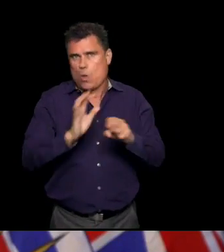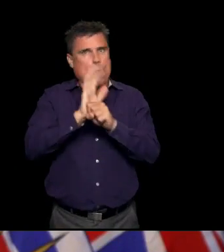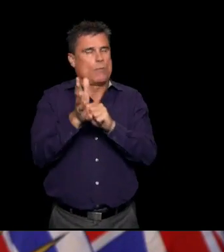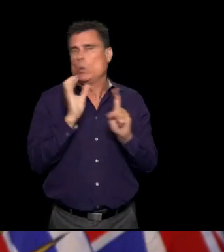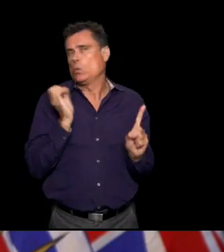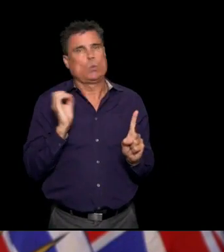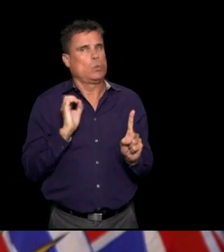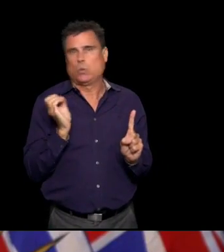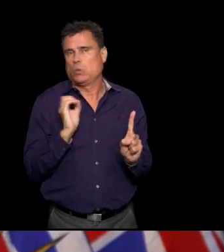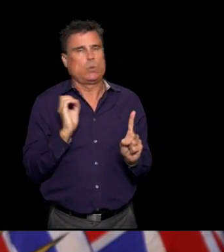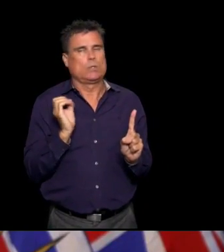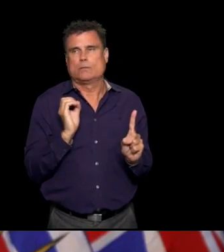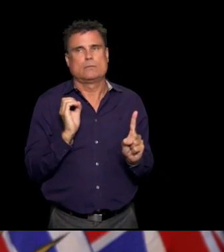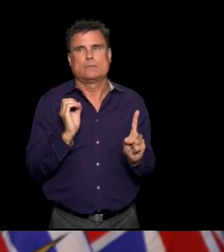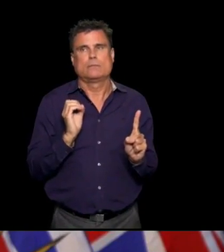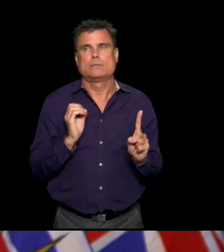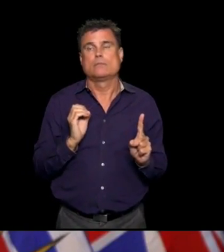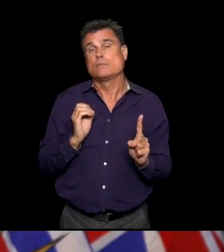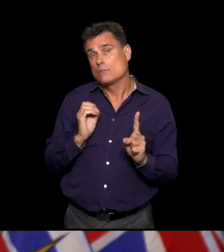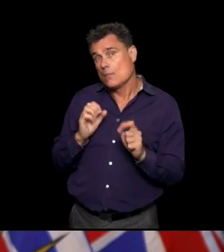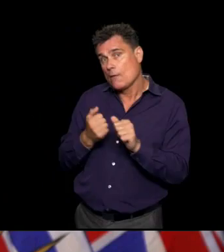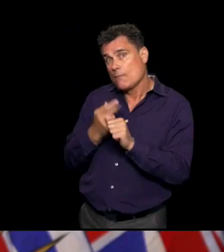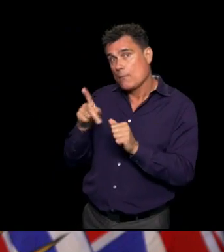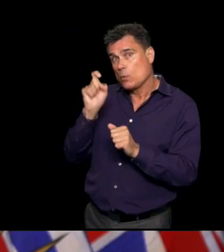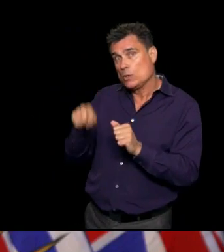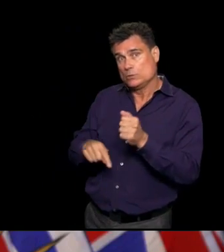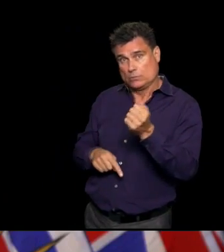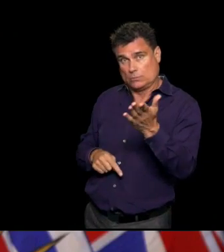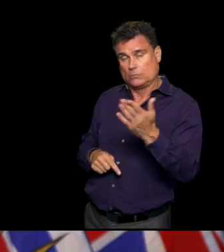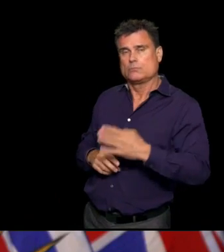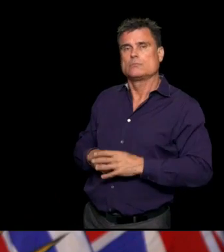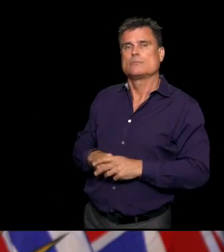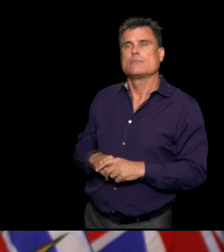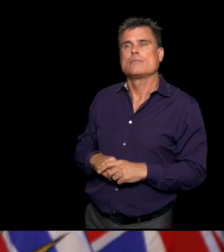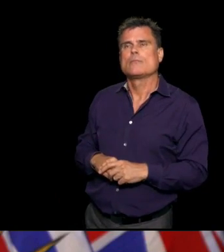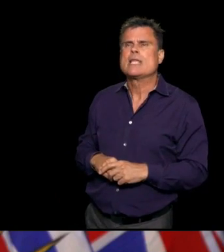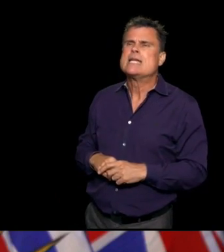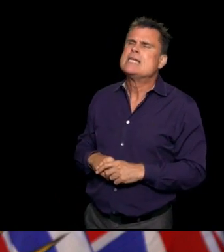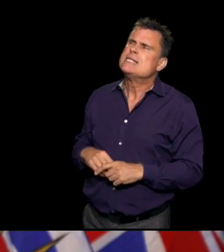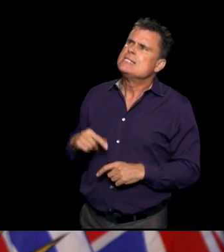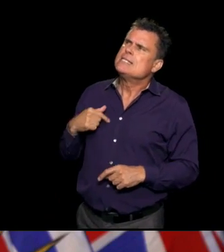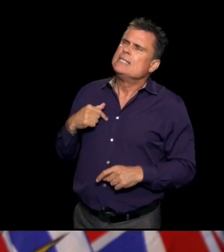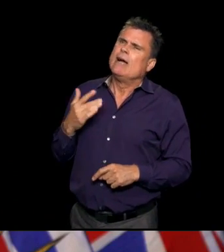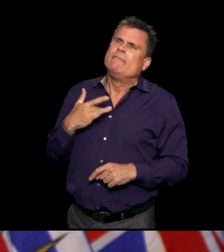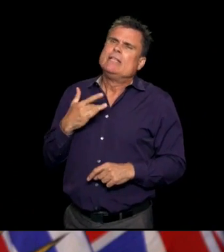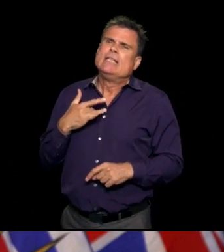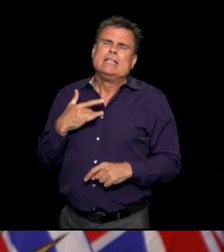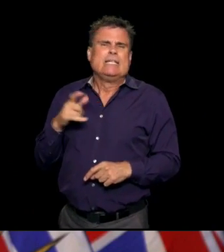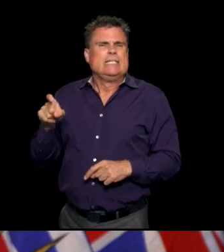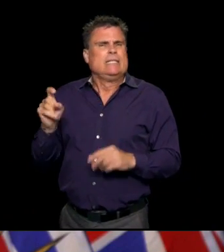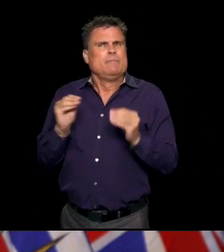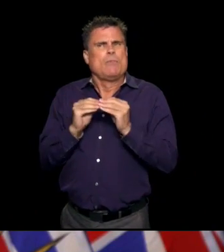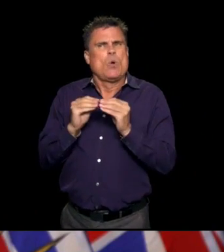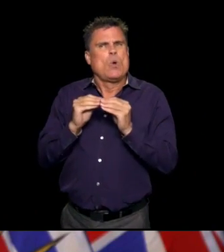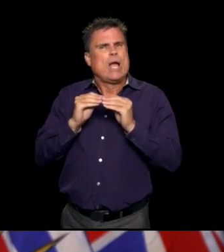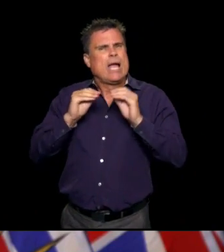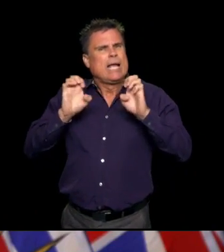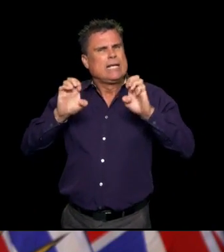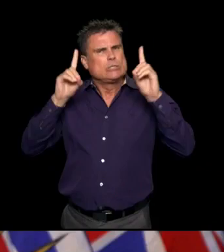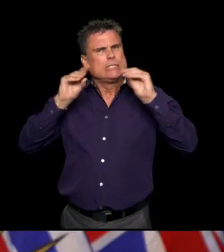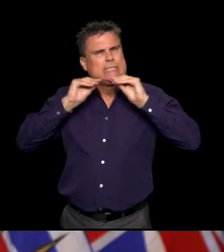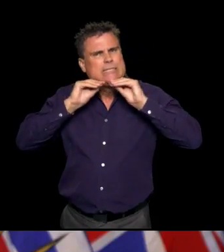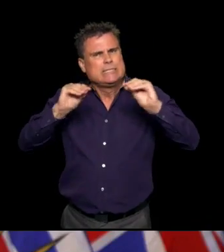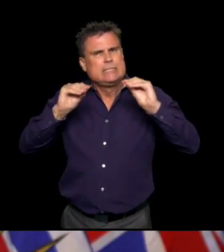Do you have a follow-up? Marcella? think we a-up. And it is, again, about education because Abinder touched on this a bit.